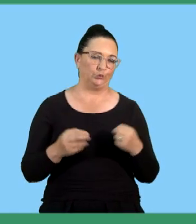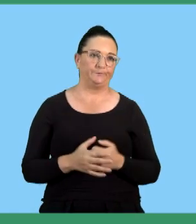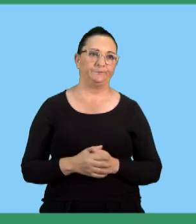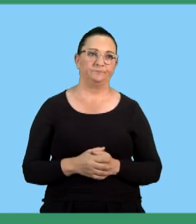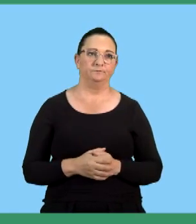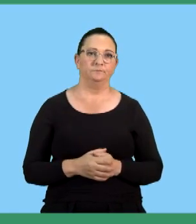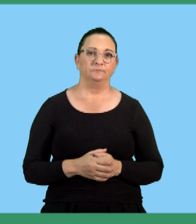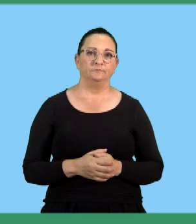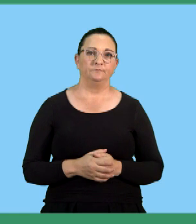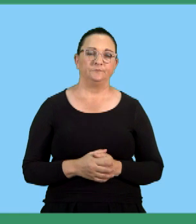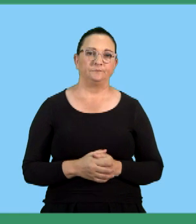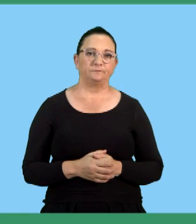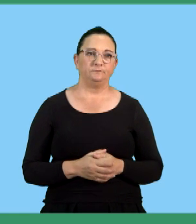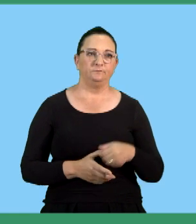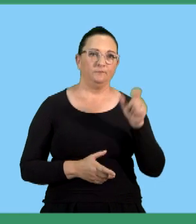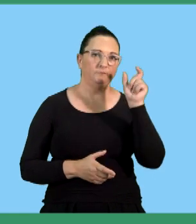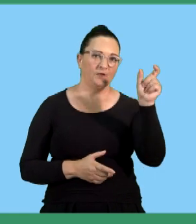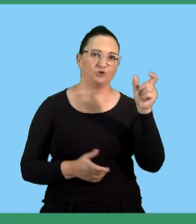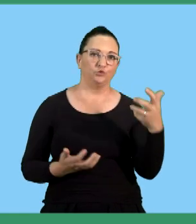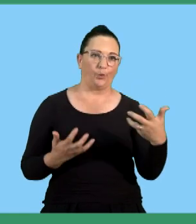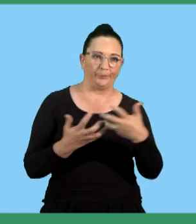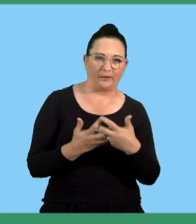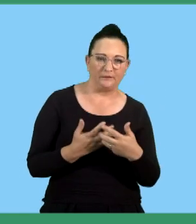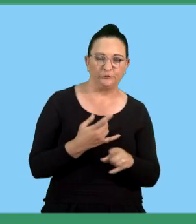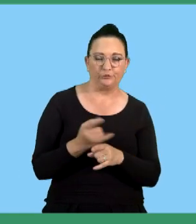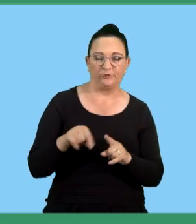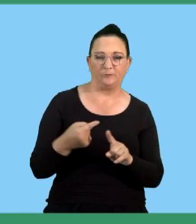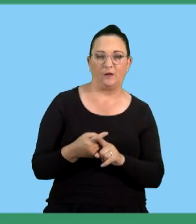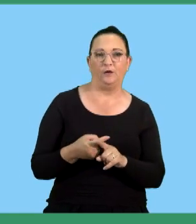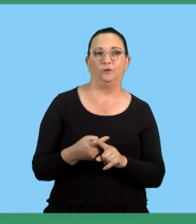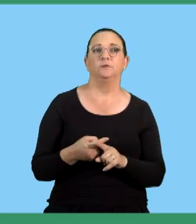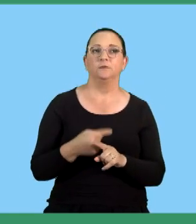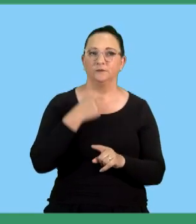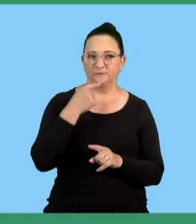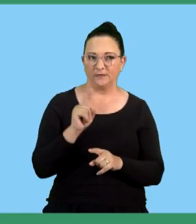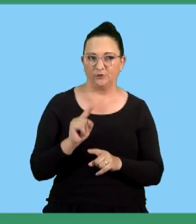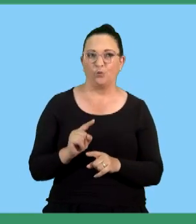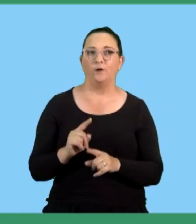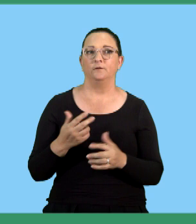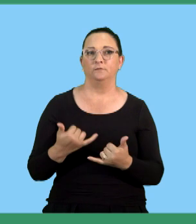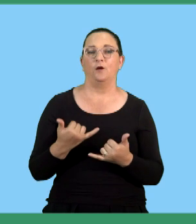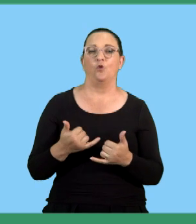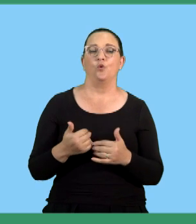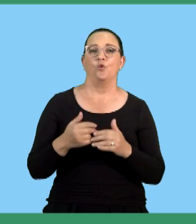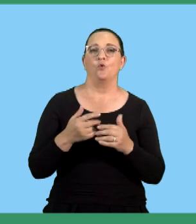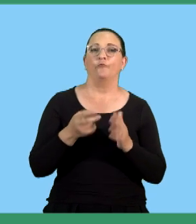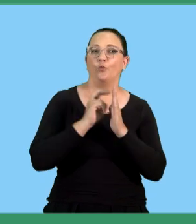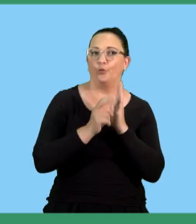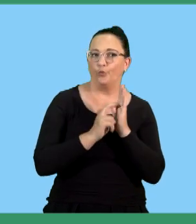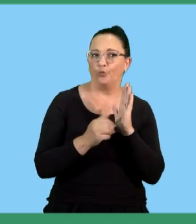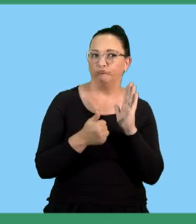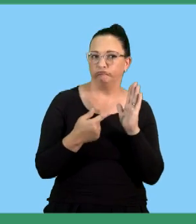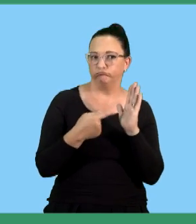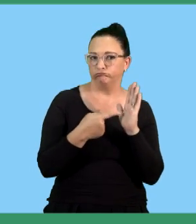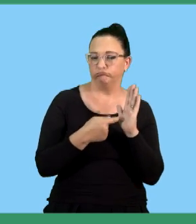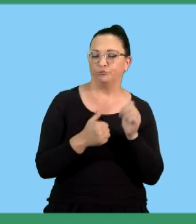are the words that we've learned in this lesson. We spoke about compliances and we said it refers to acting according to the set of